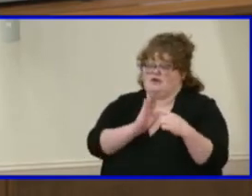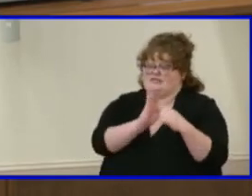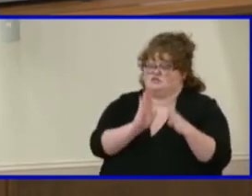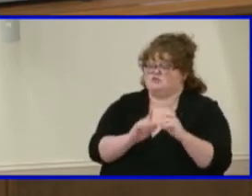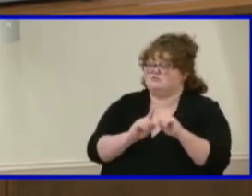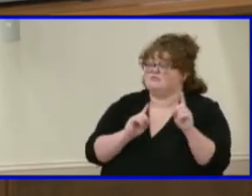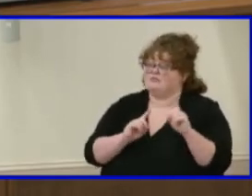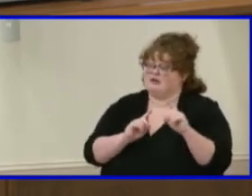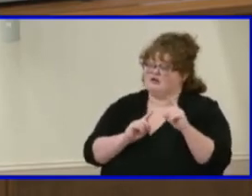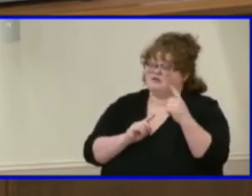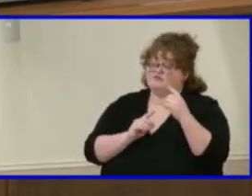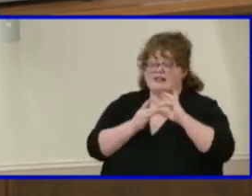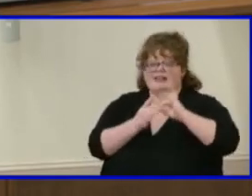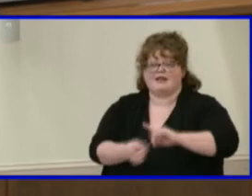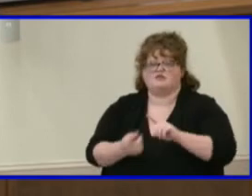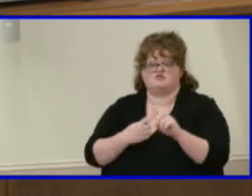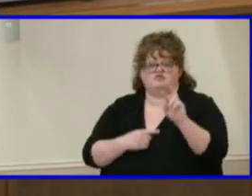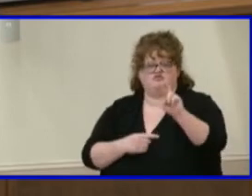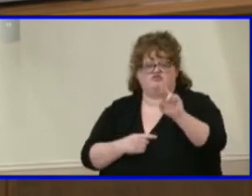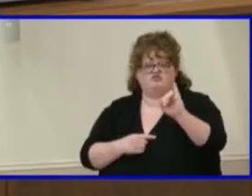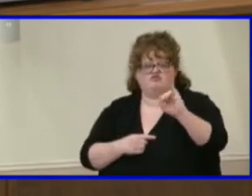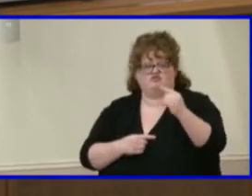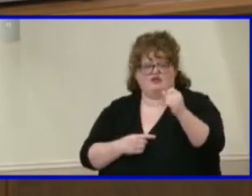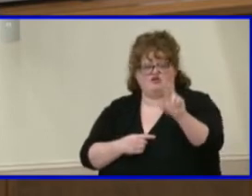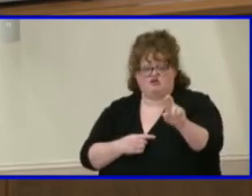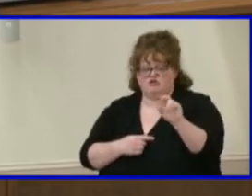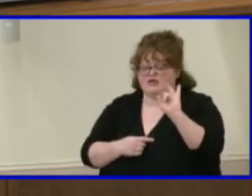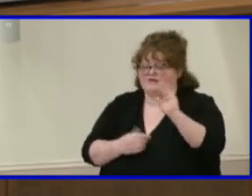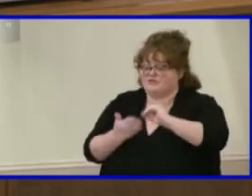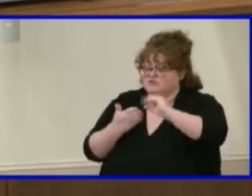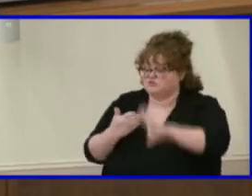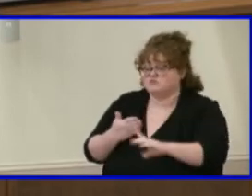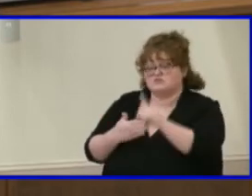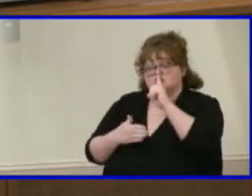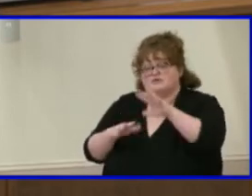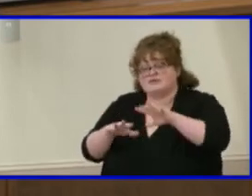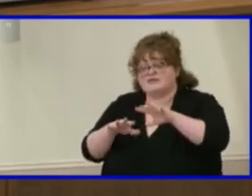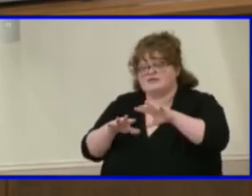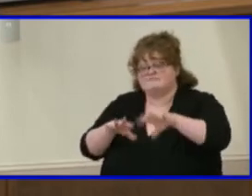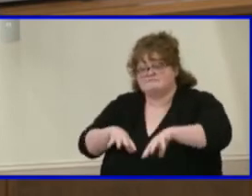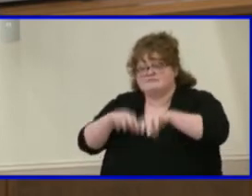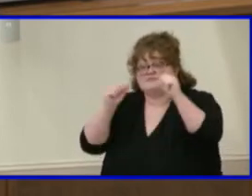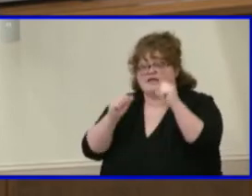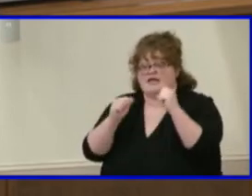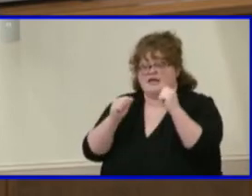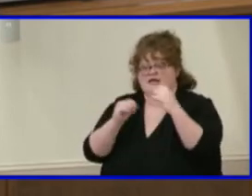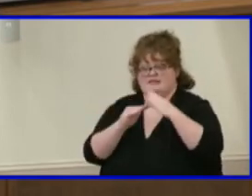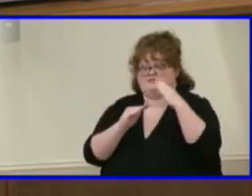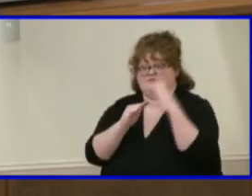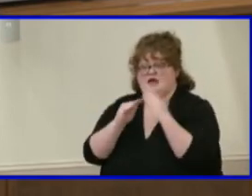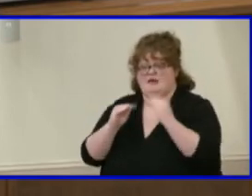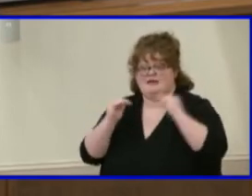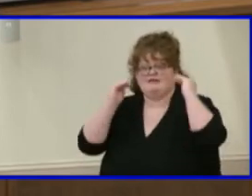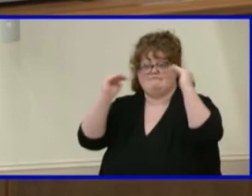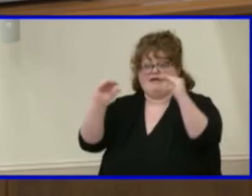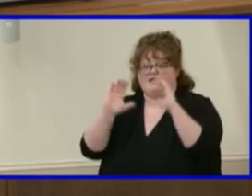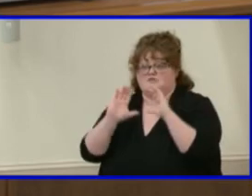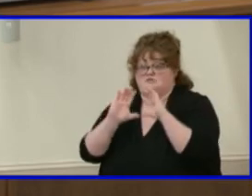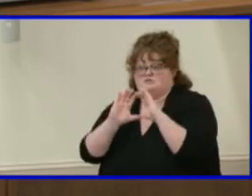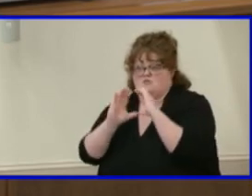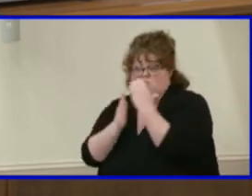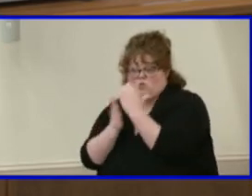as they're taking the most advanced coursework, you know, for their seventh and eighth grade years, it doesn't really impact whether it's an IB